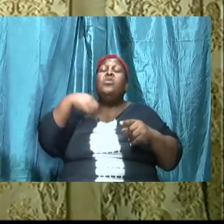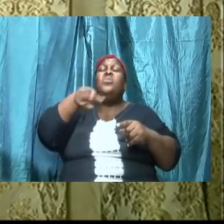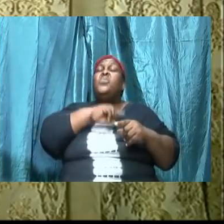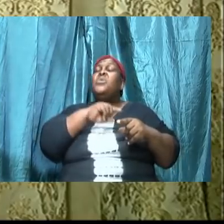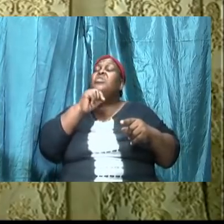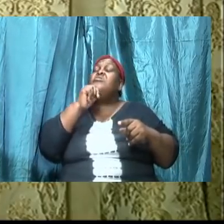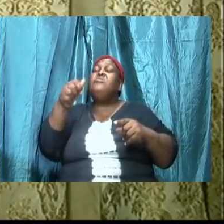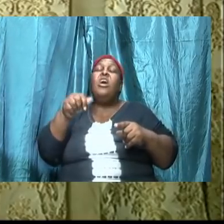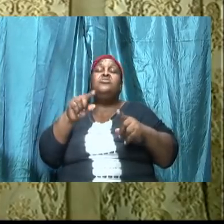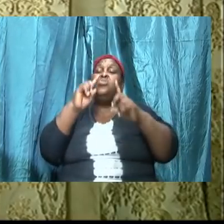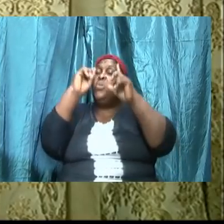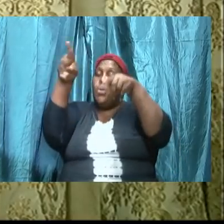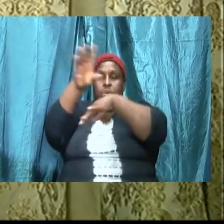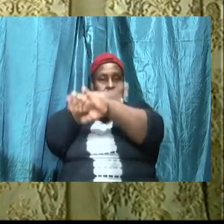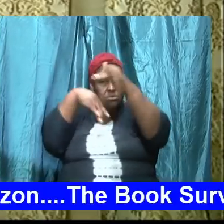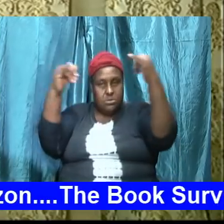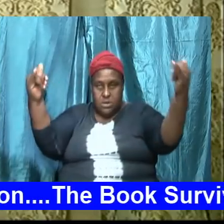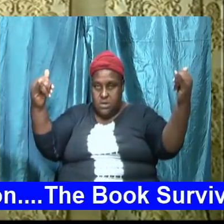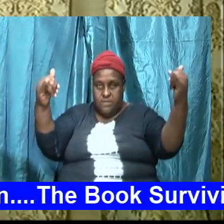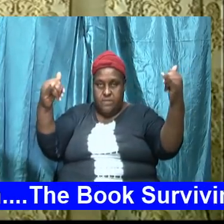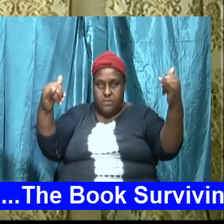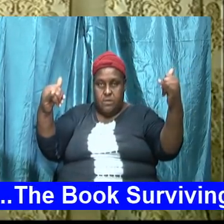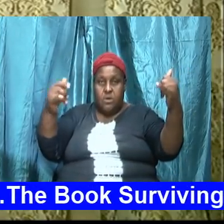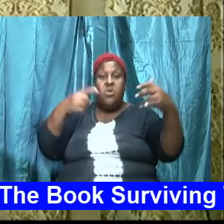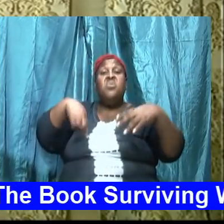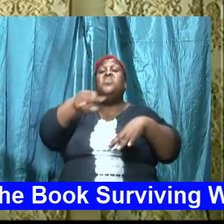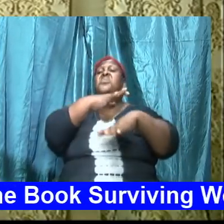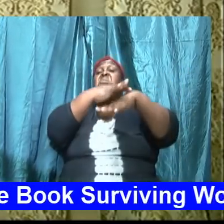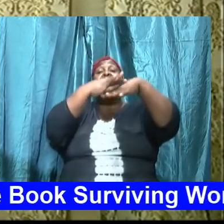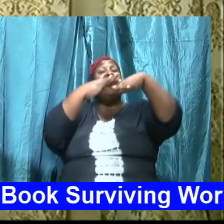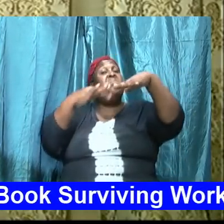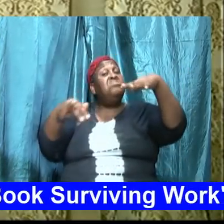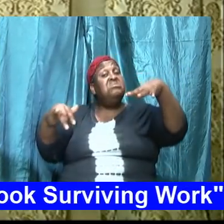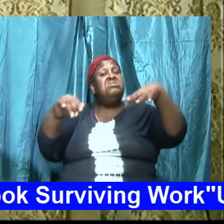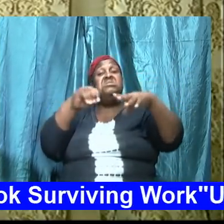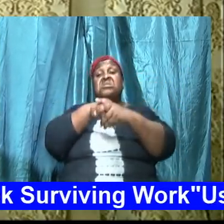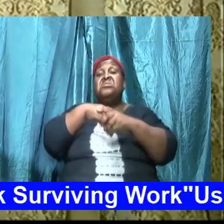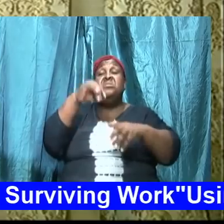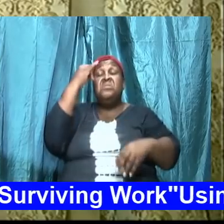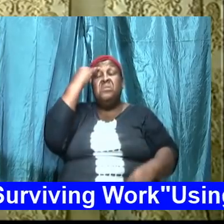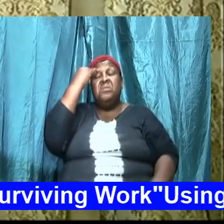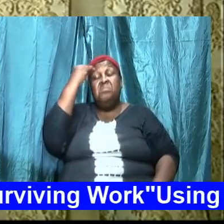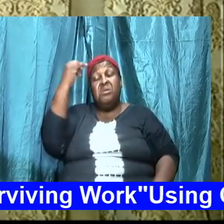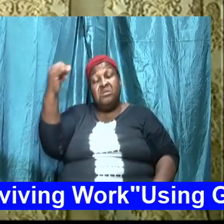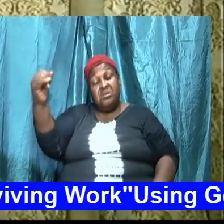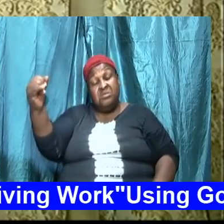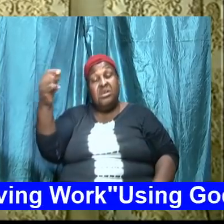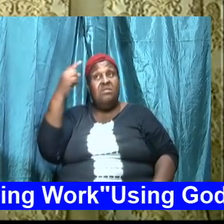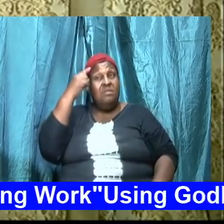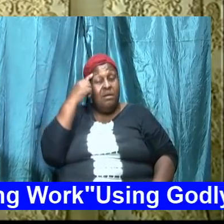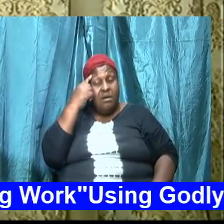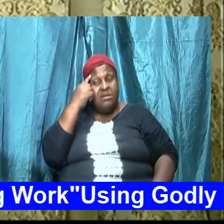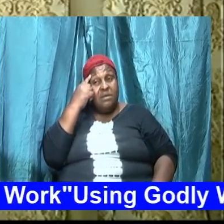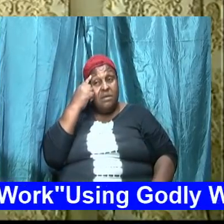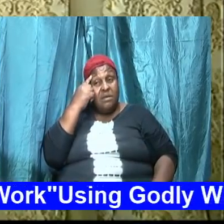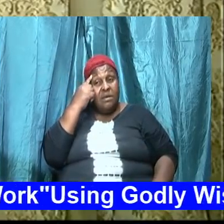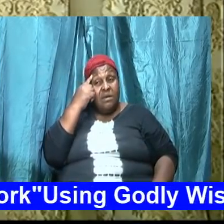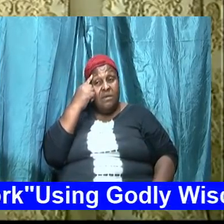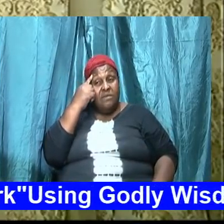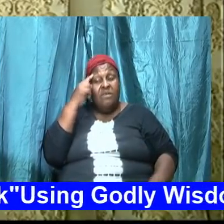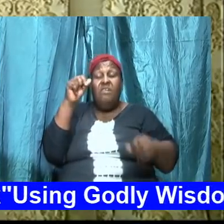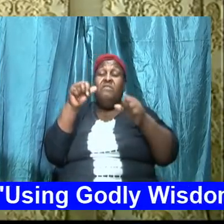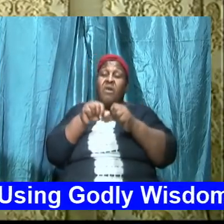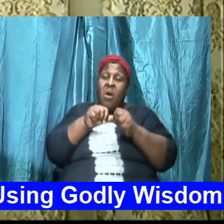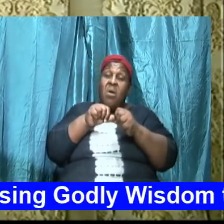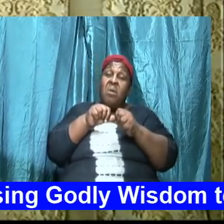we are vain in our imagination in our thoughts if we believe that we will be solid strong powerful